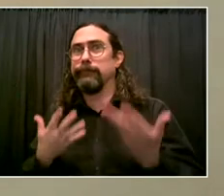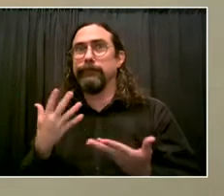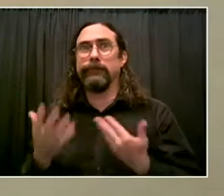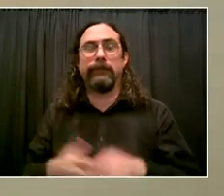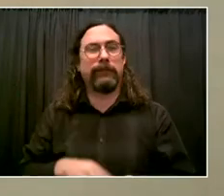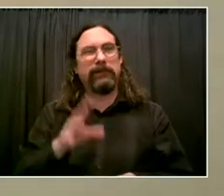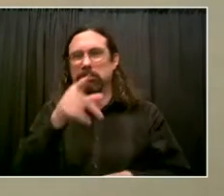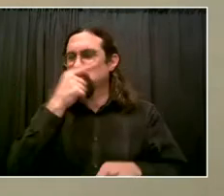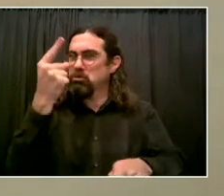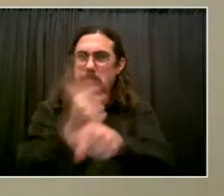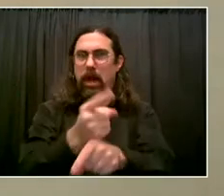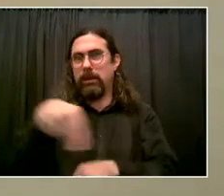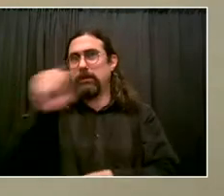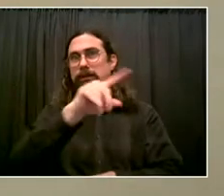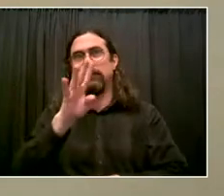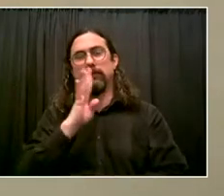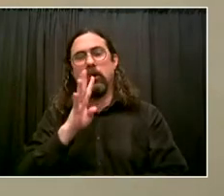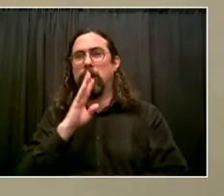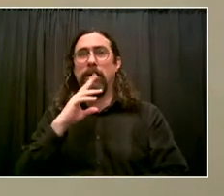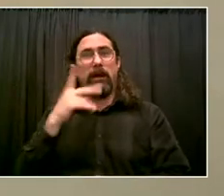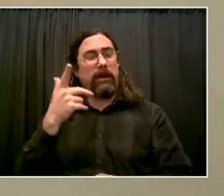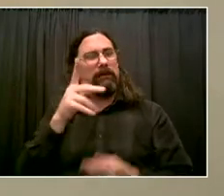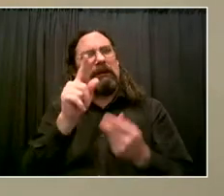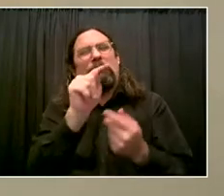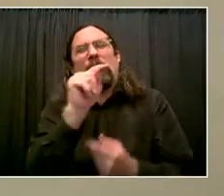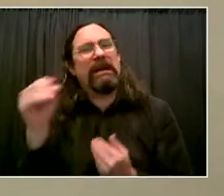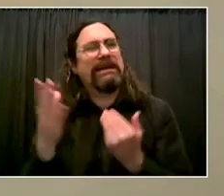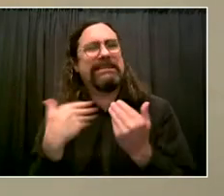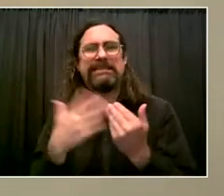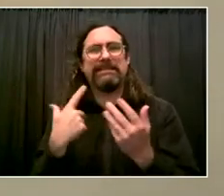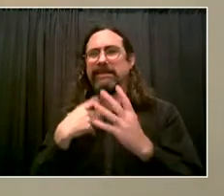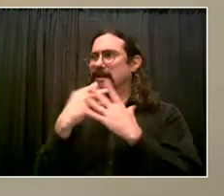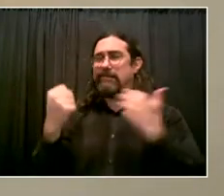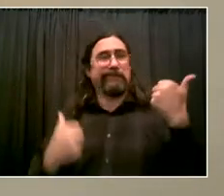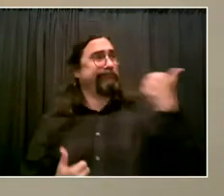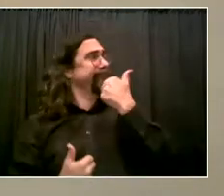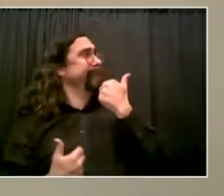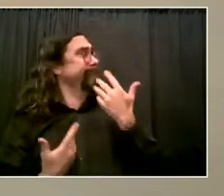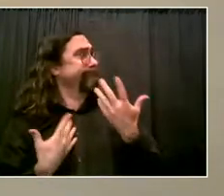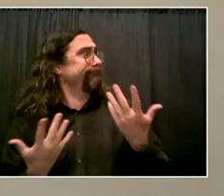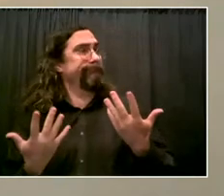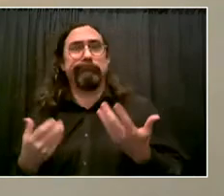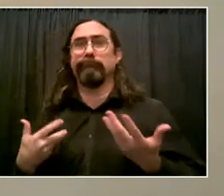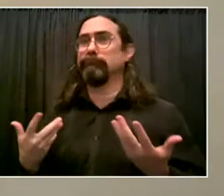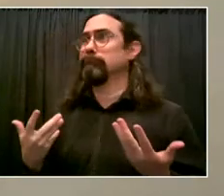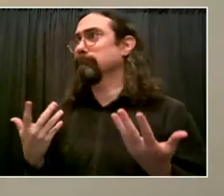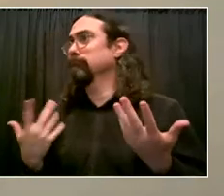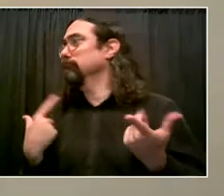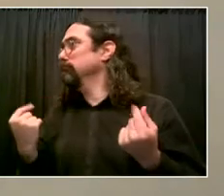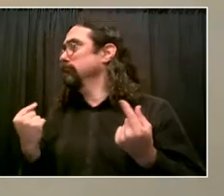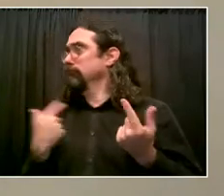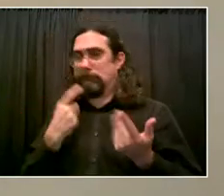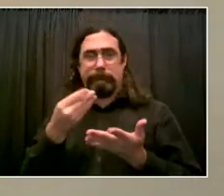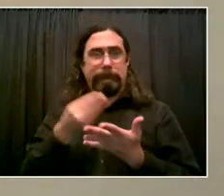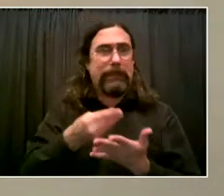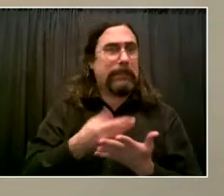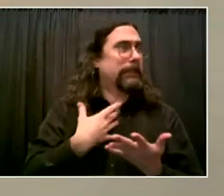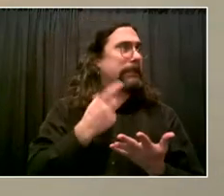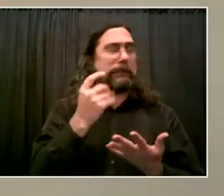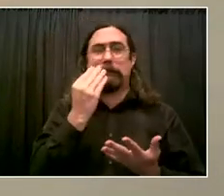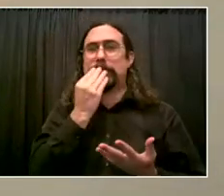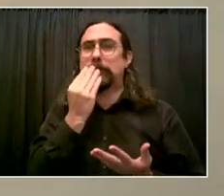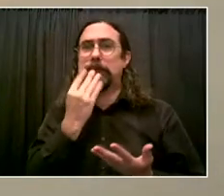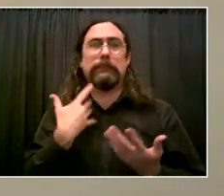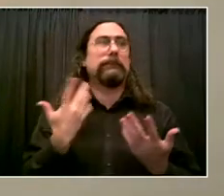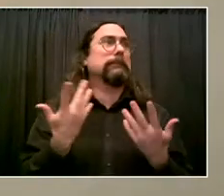possibility of another crime being committed is very real. So again, I just want to salute, you know, all of you who put this bill in place,